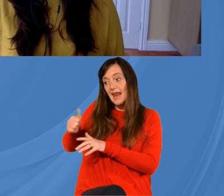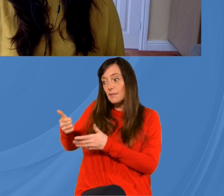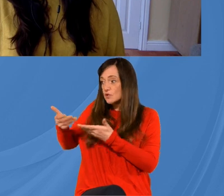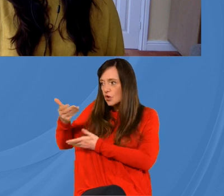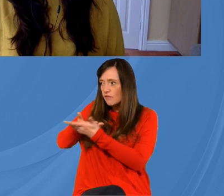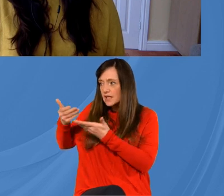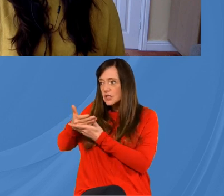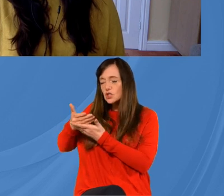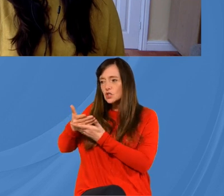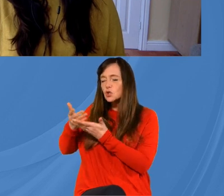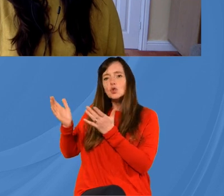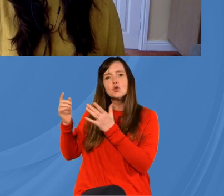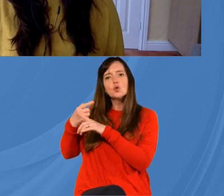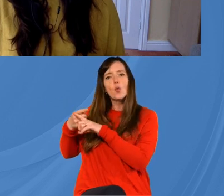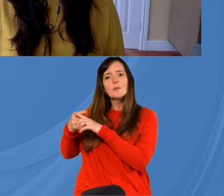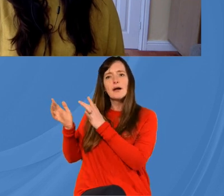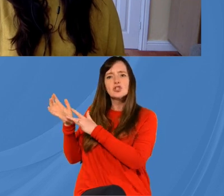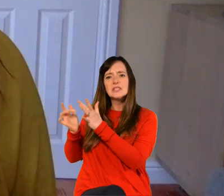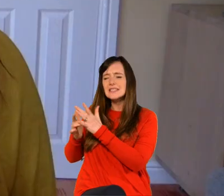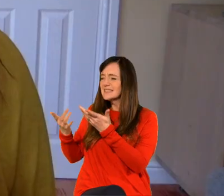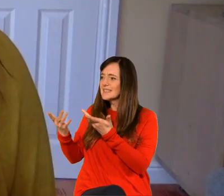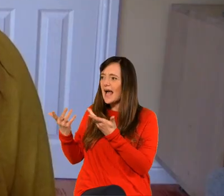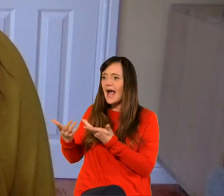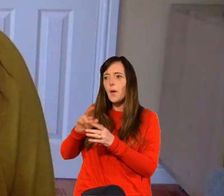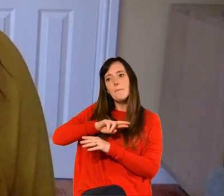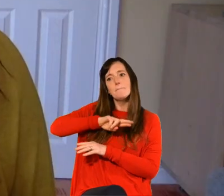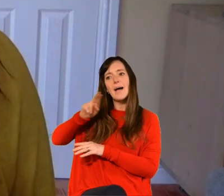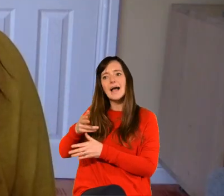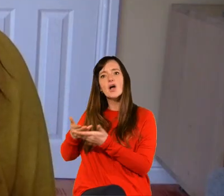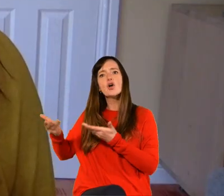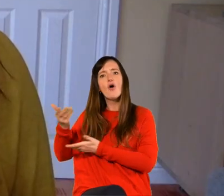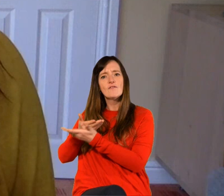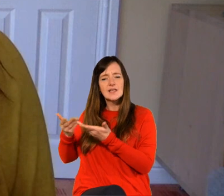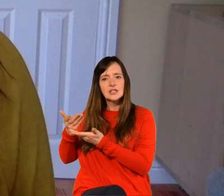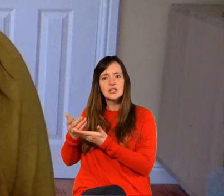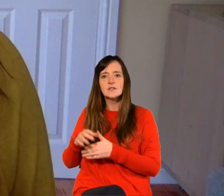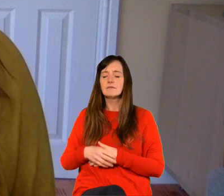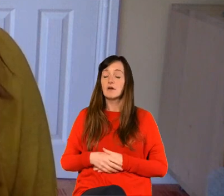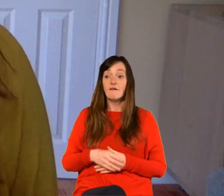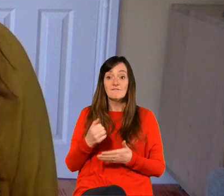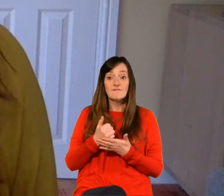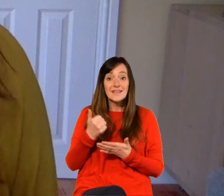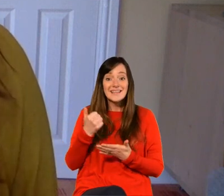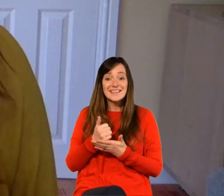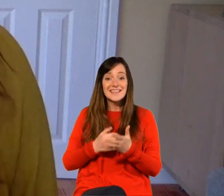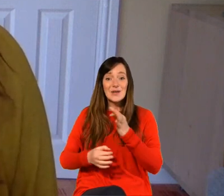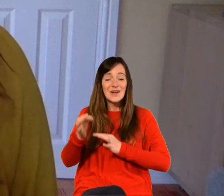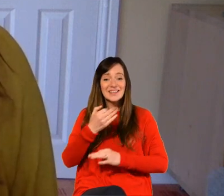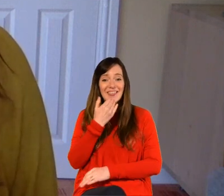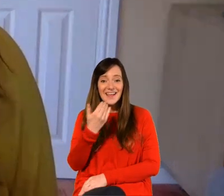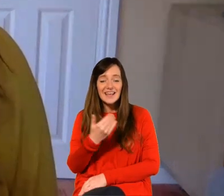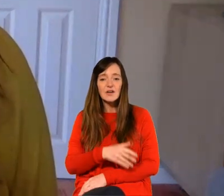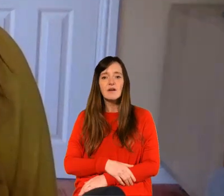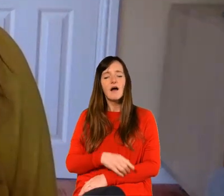up on those conversations now oh that's such an excellent question thank you um i think